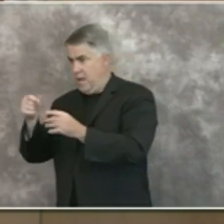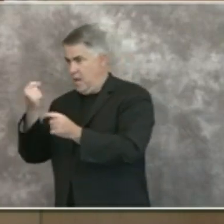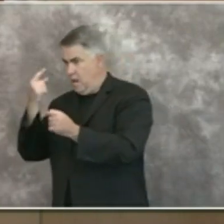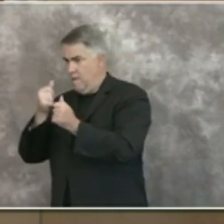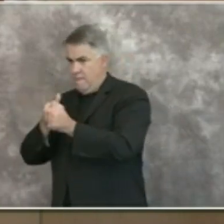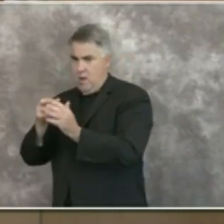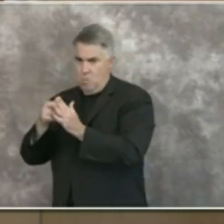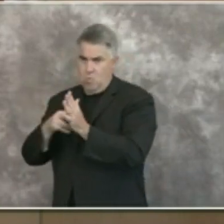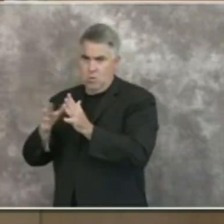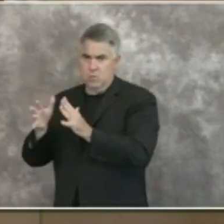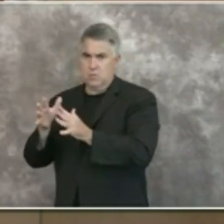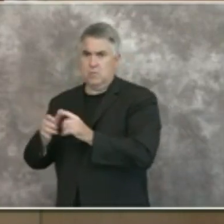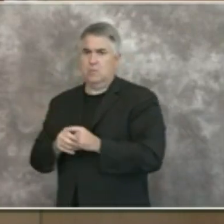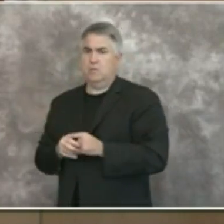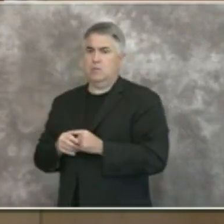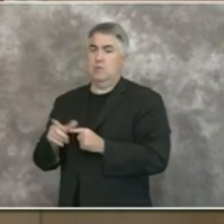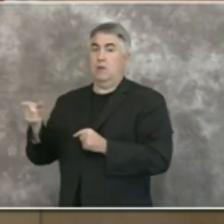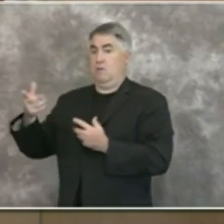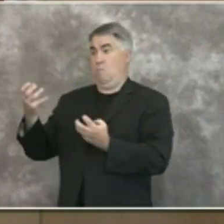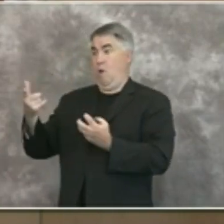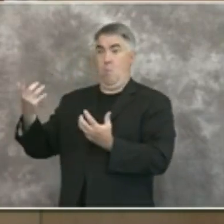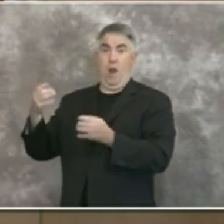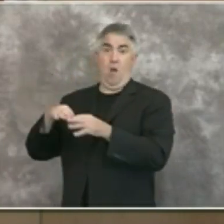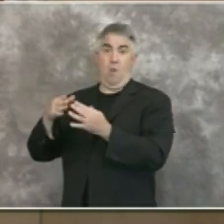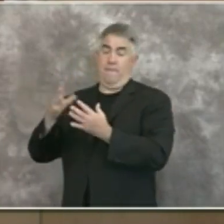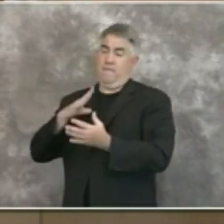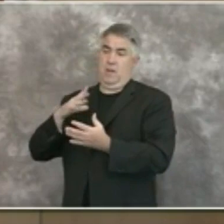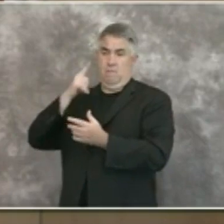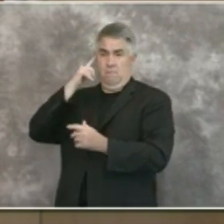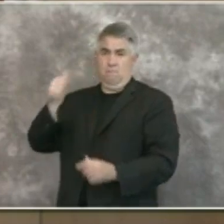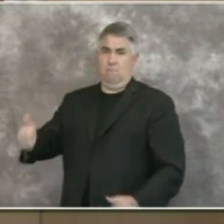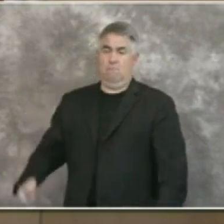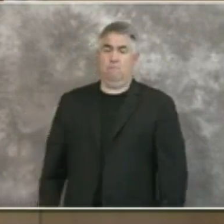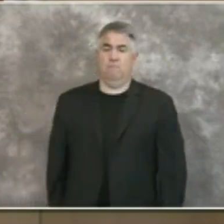when they want to do that thank you